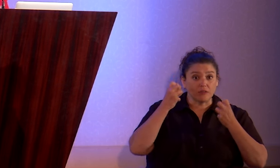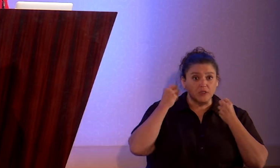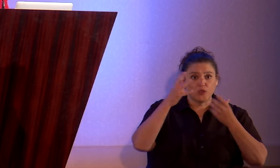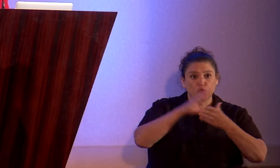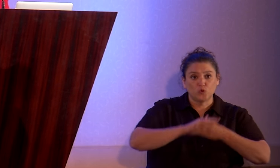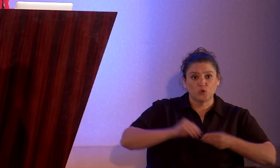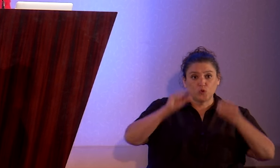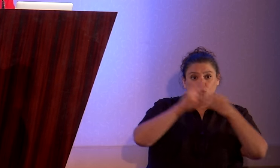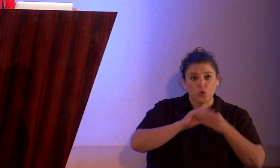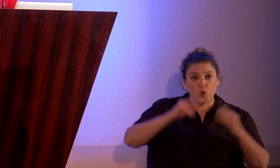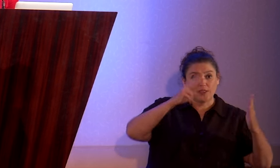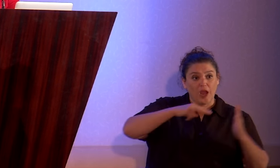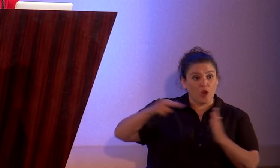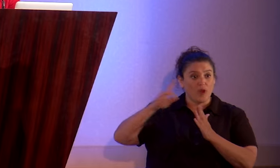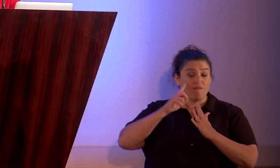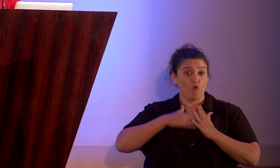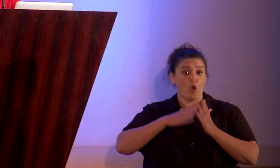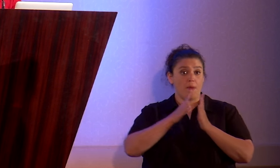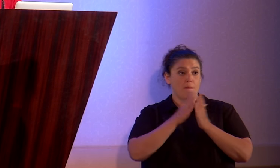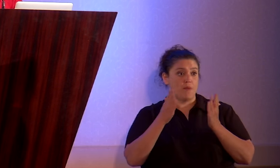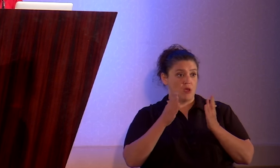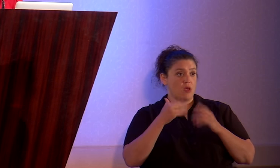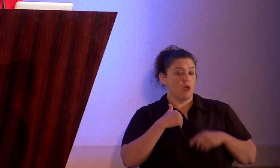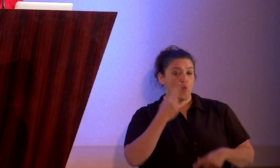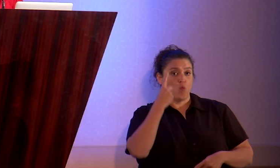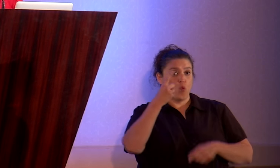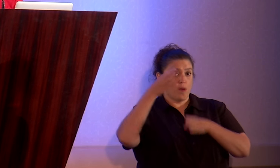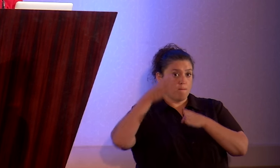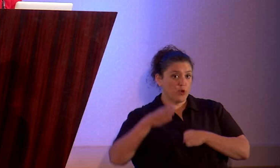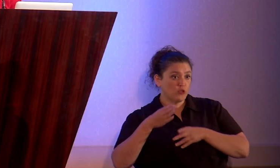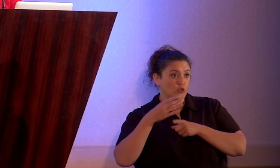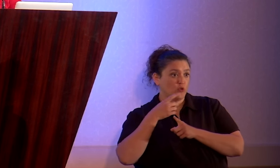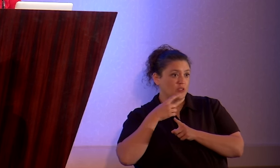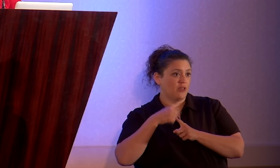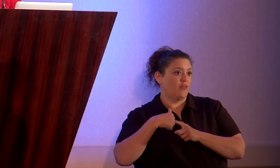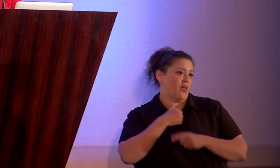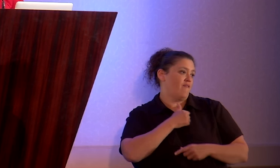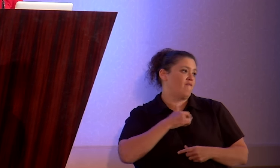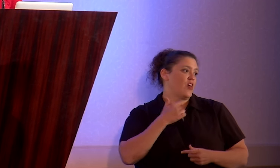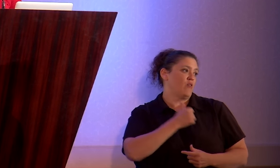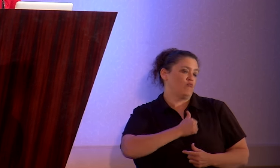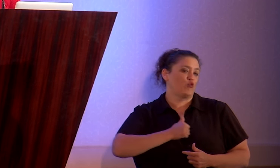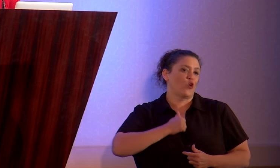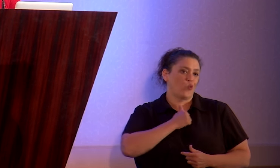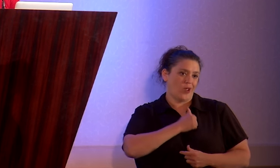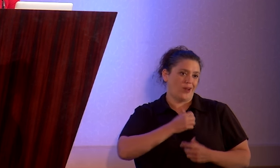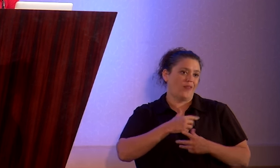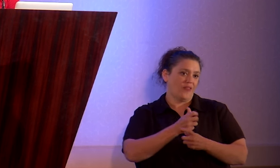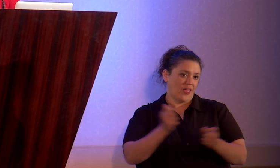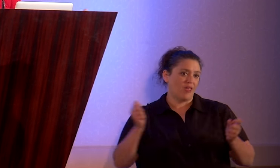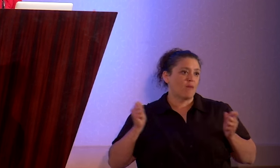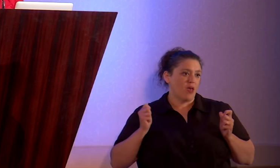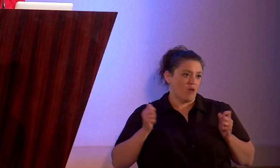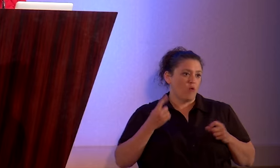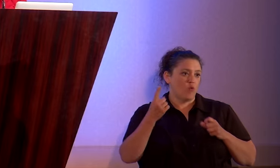read for this book, literally one person said that they regretted having done it. One person.